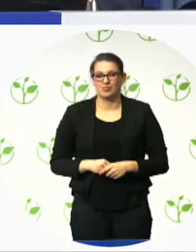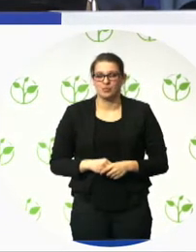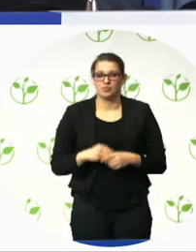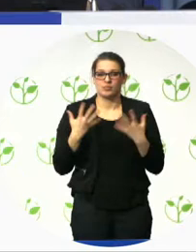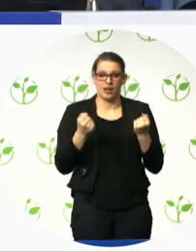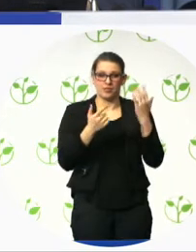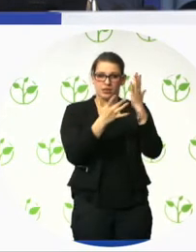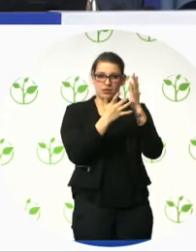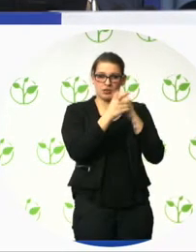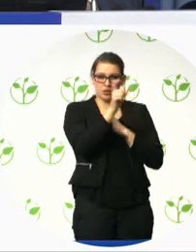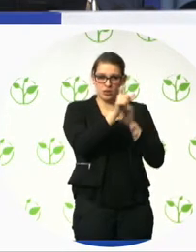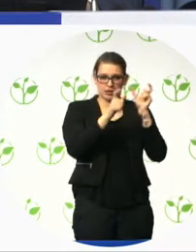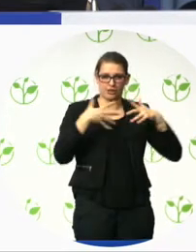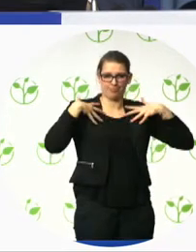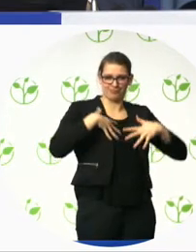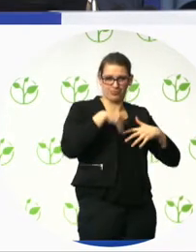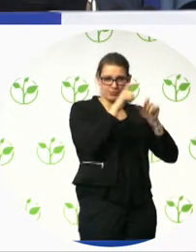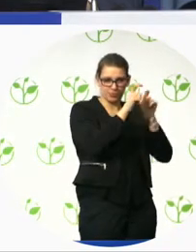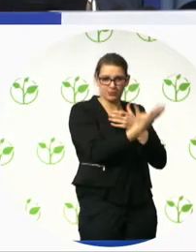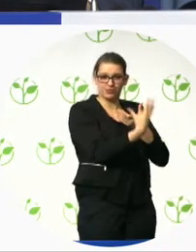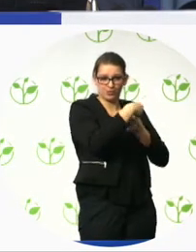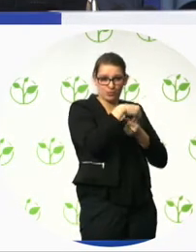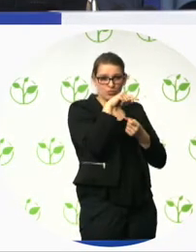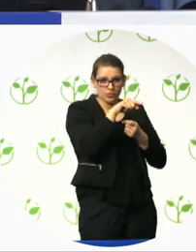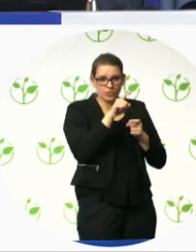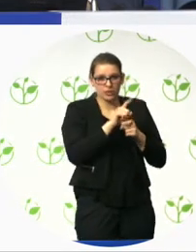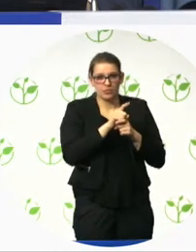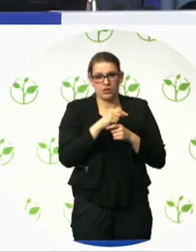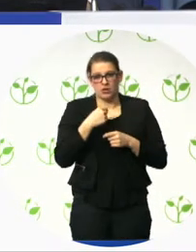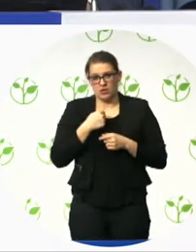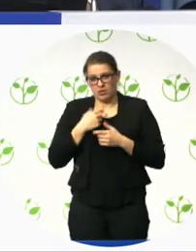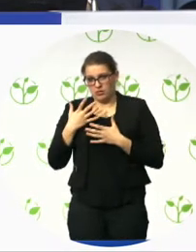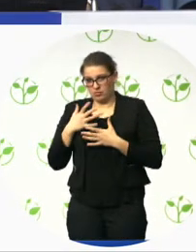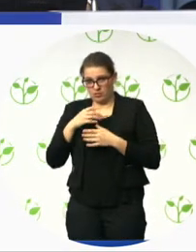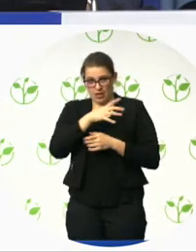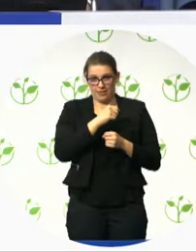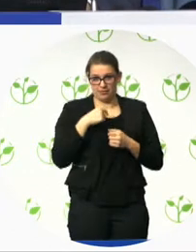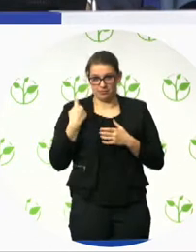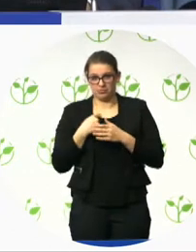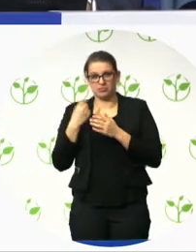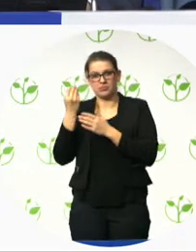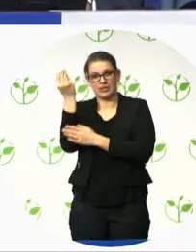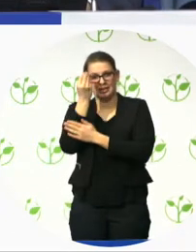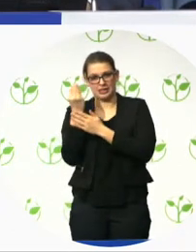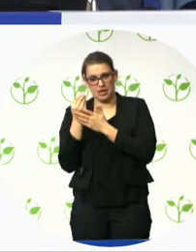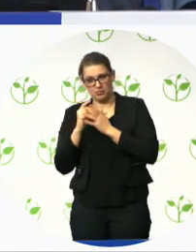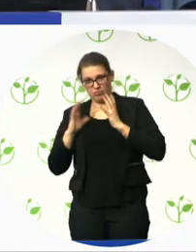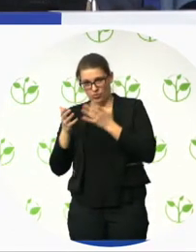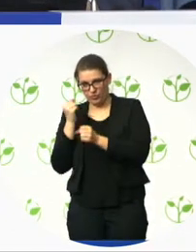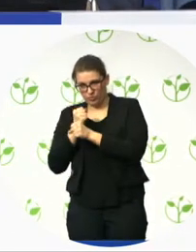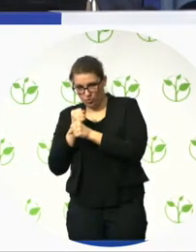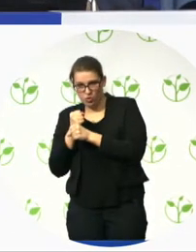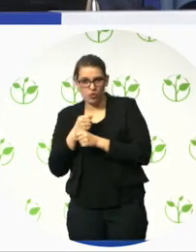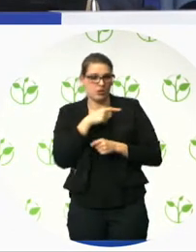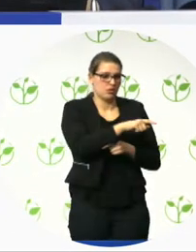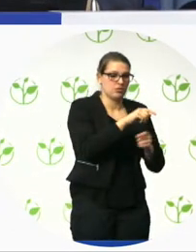design team, but independent of it, so it helped them raise the bar in terms of what they were designing for us. We incorporated